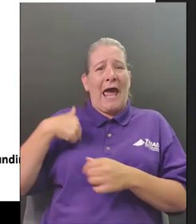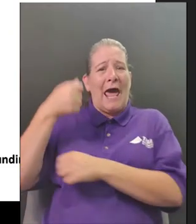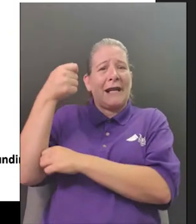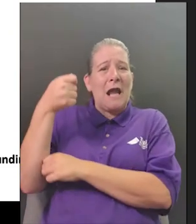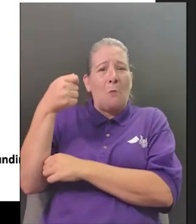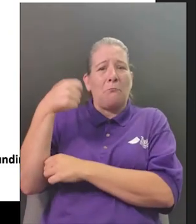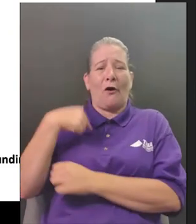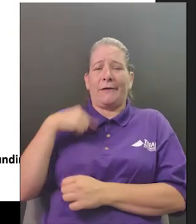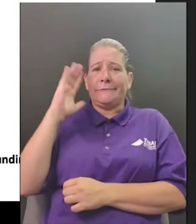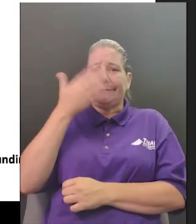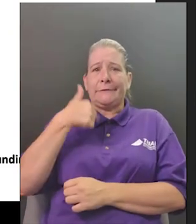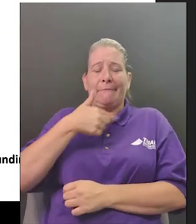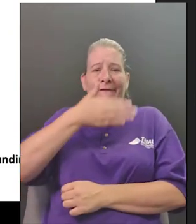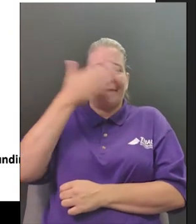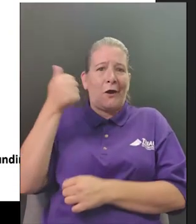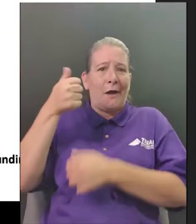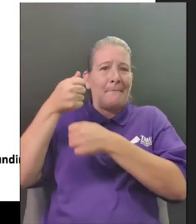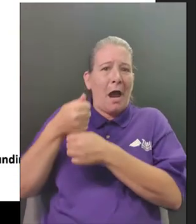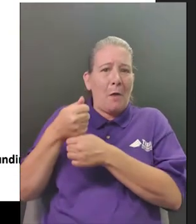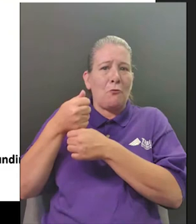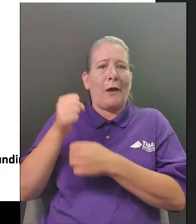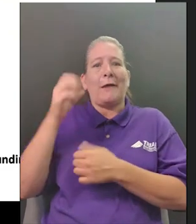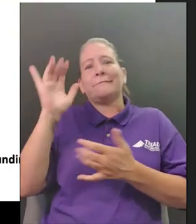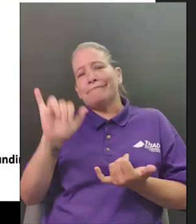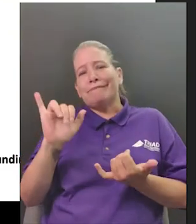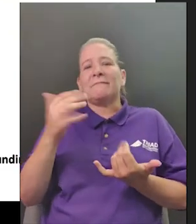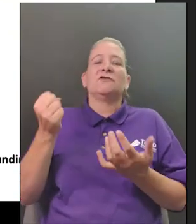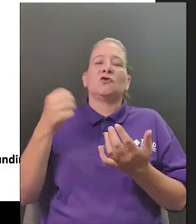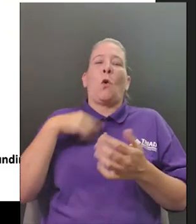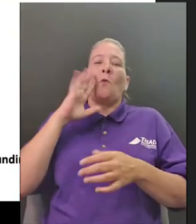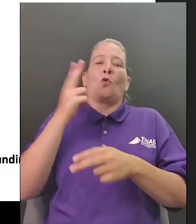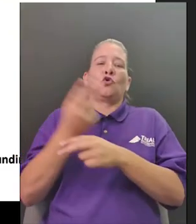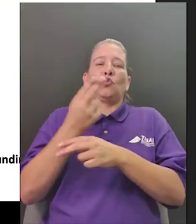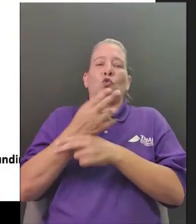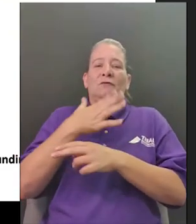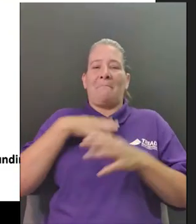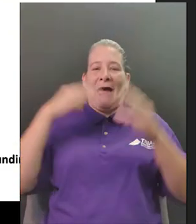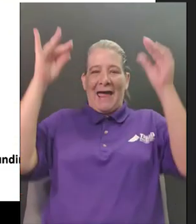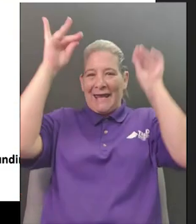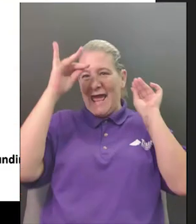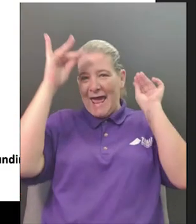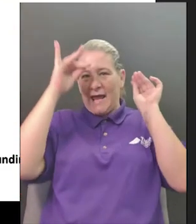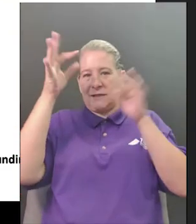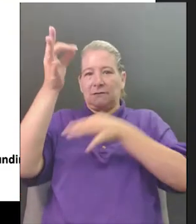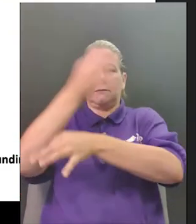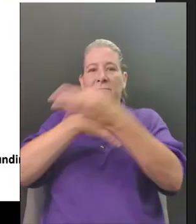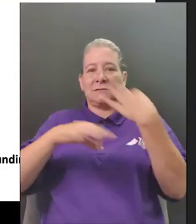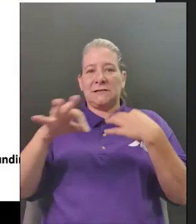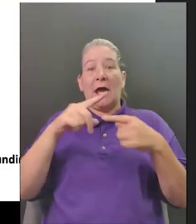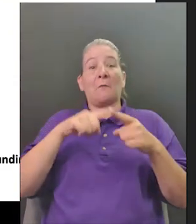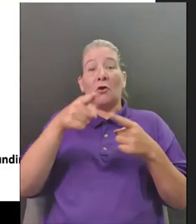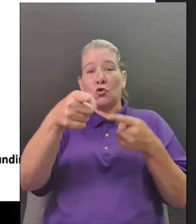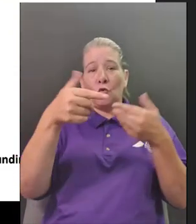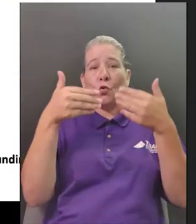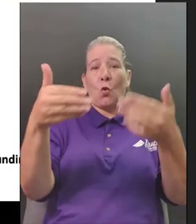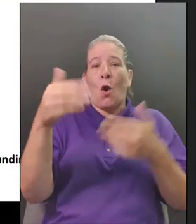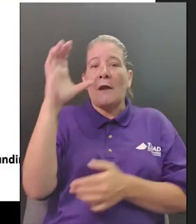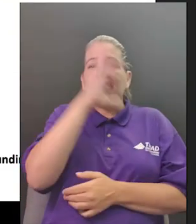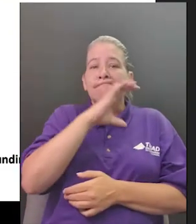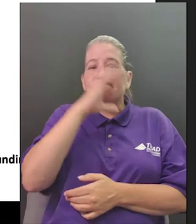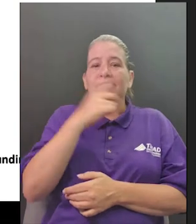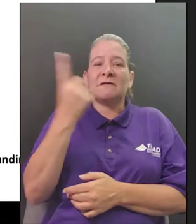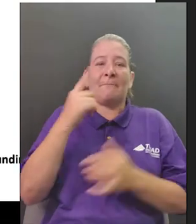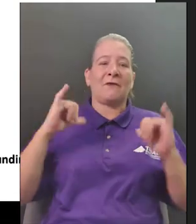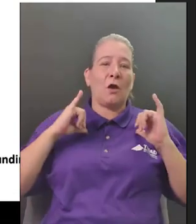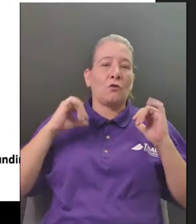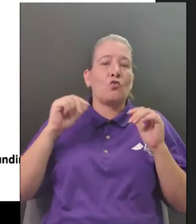think i actually took it outside to use it today so maybe i'll put my hat back on to keep me nice and